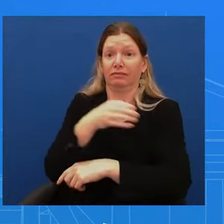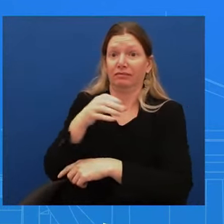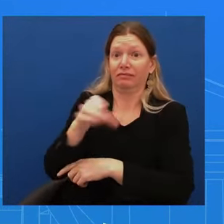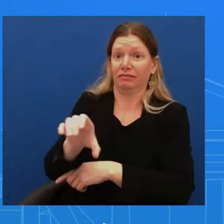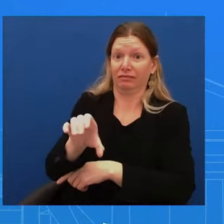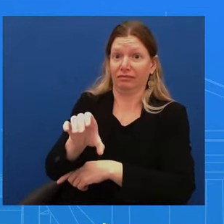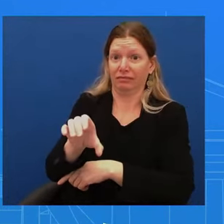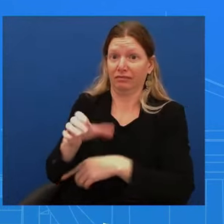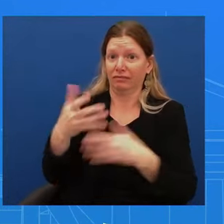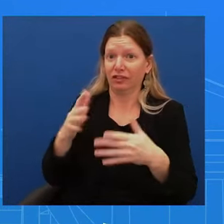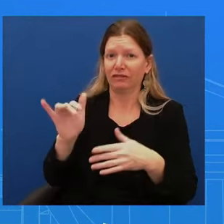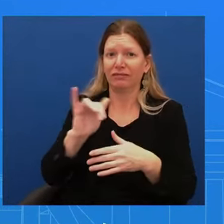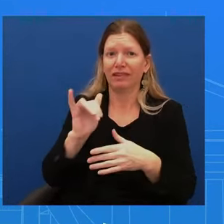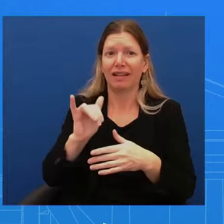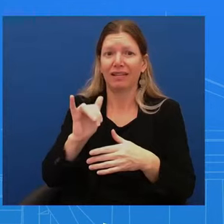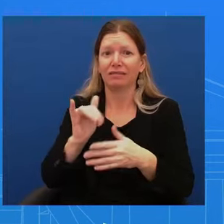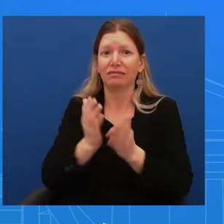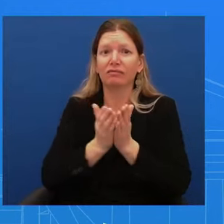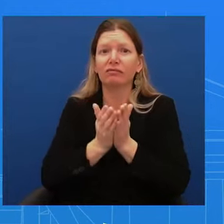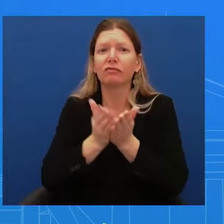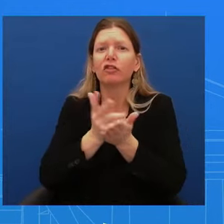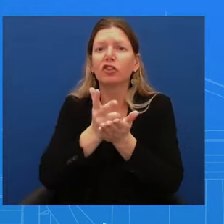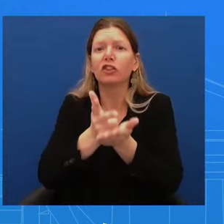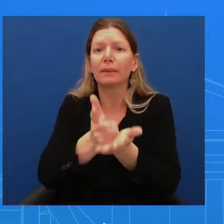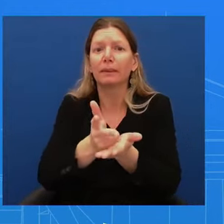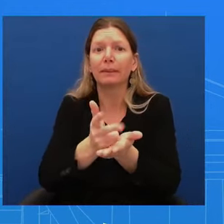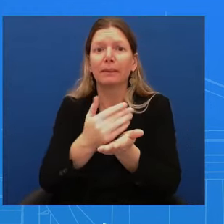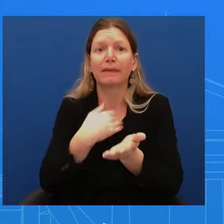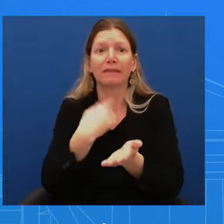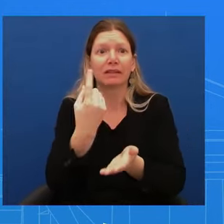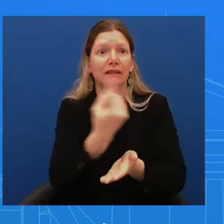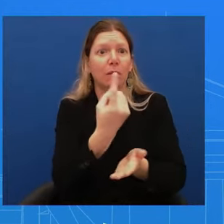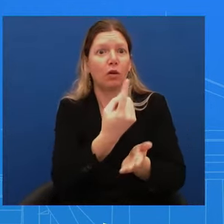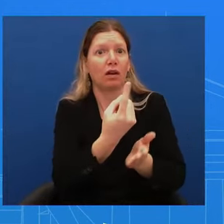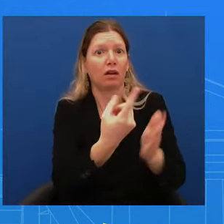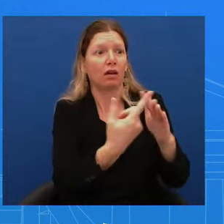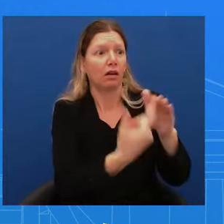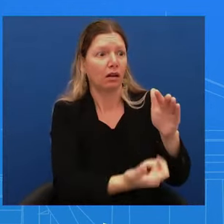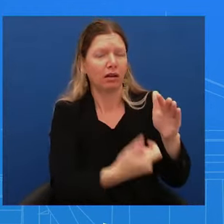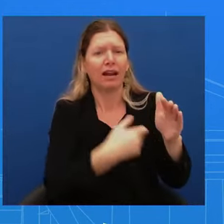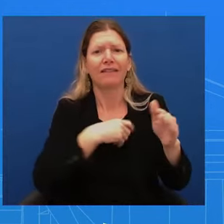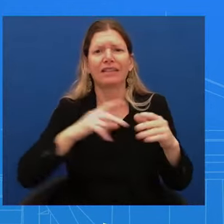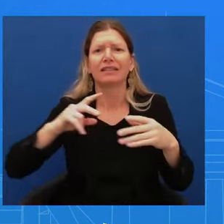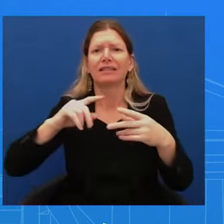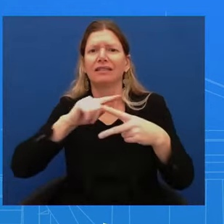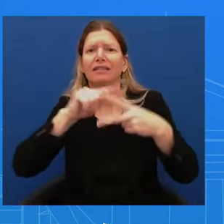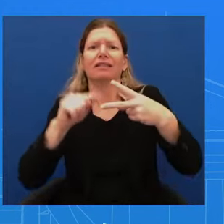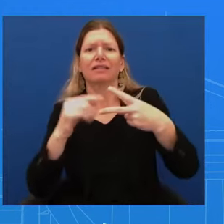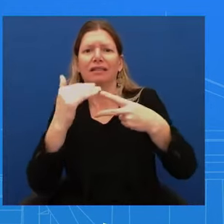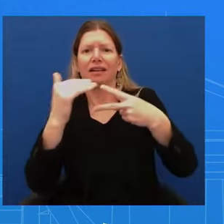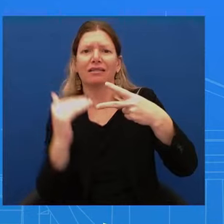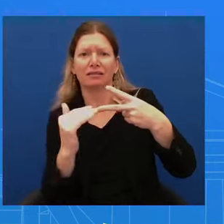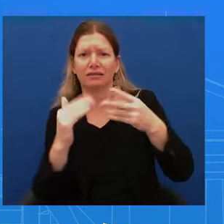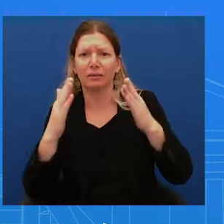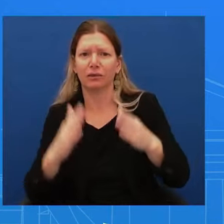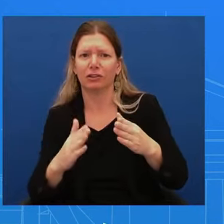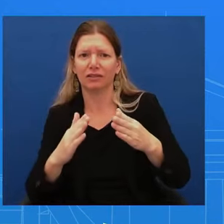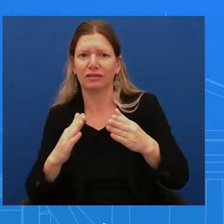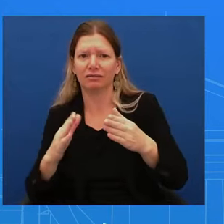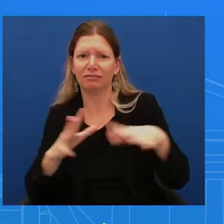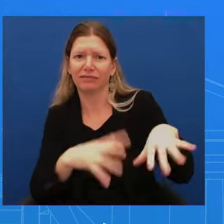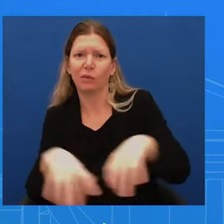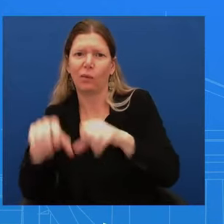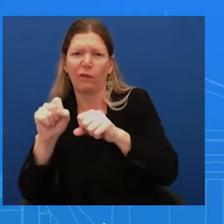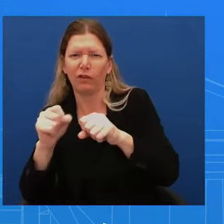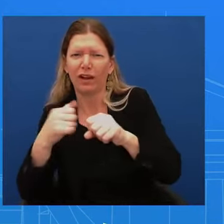There's a process for that. But I hate getting into hypotheticals. But let's just for sake of argument run that